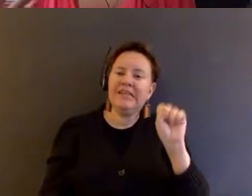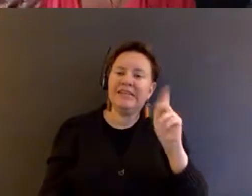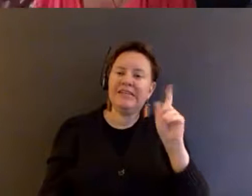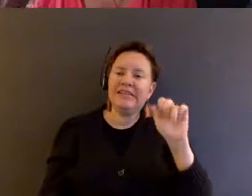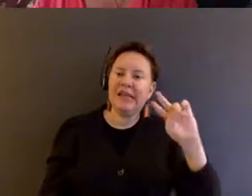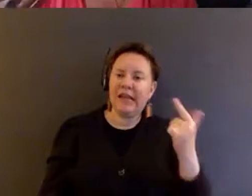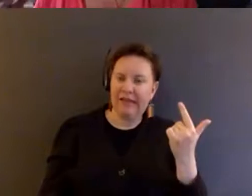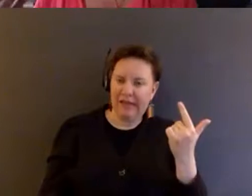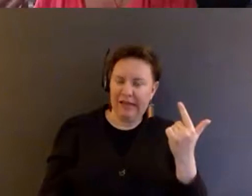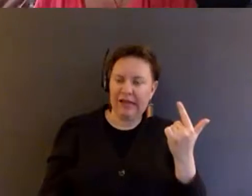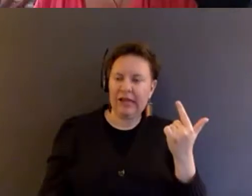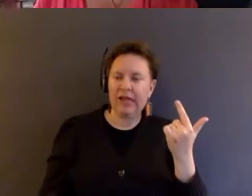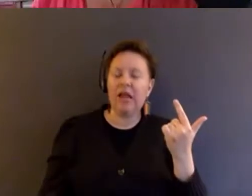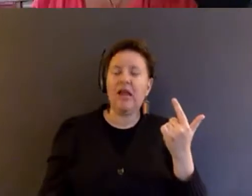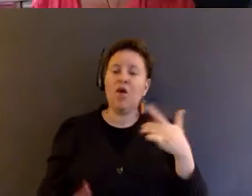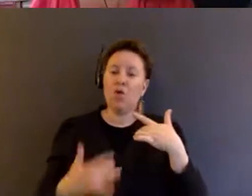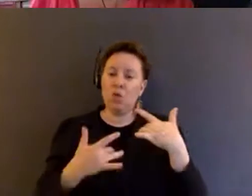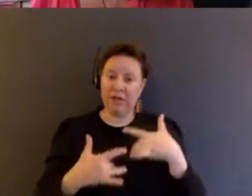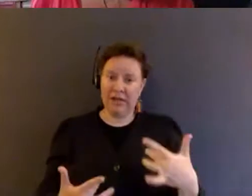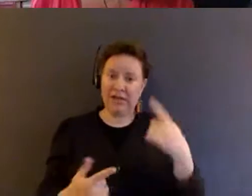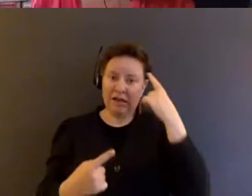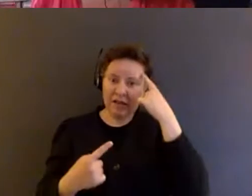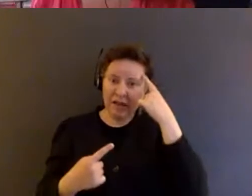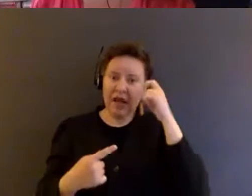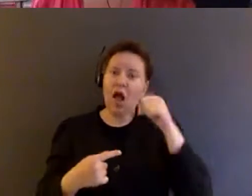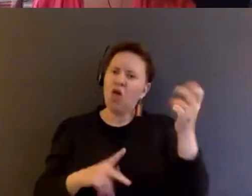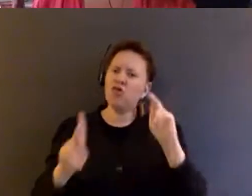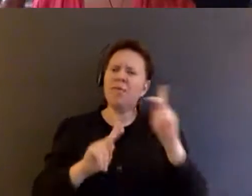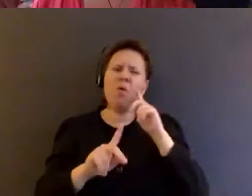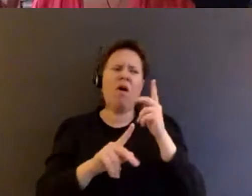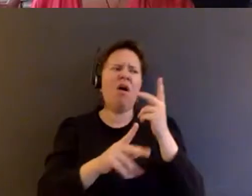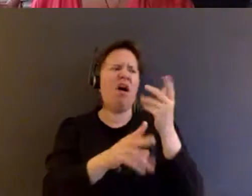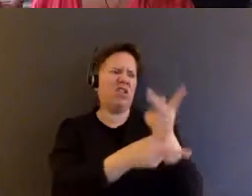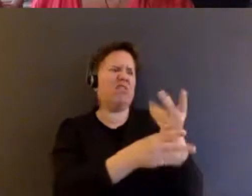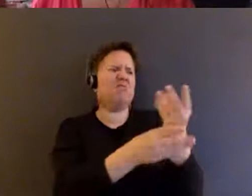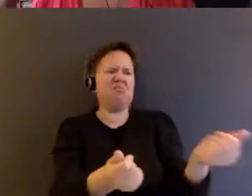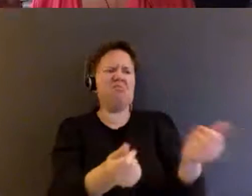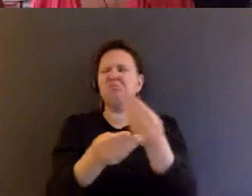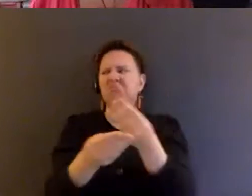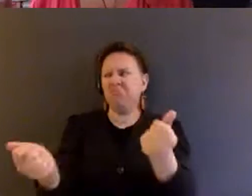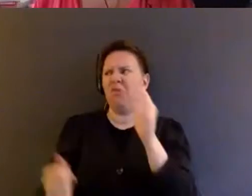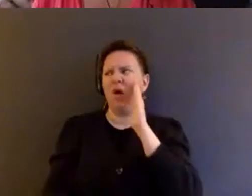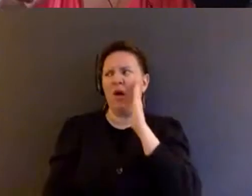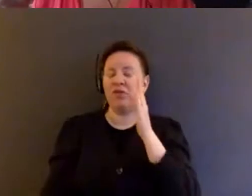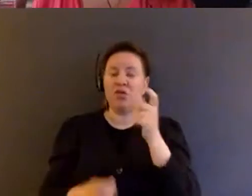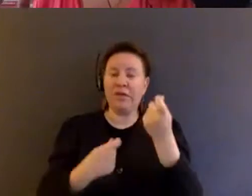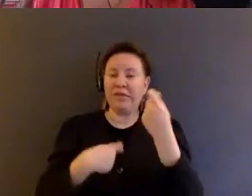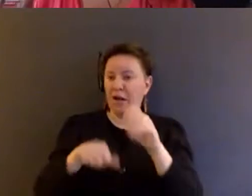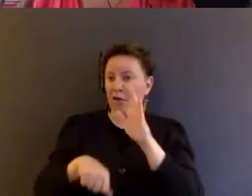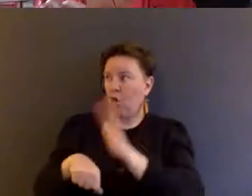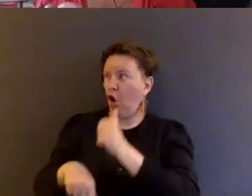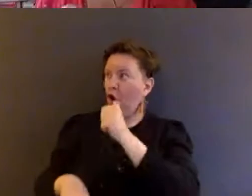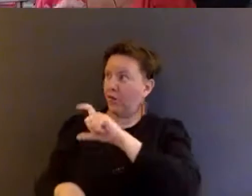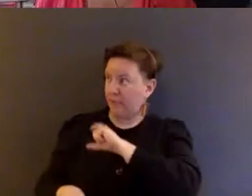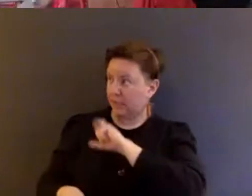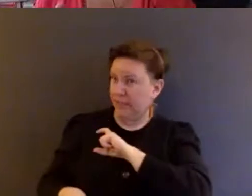We tend to think that other people will solve these things, right? So instead of calling the police, we'll call a social worker.